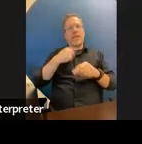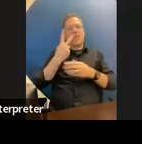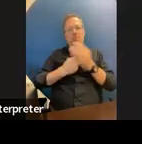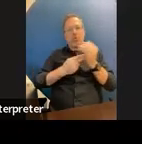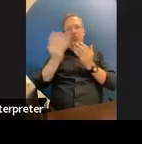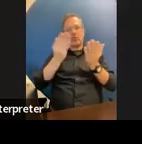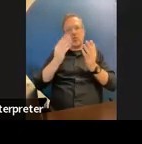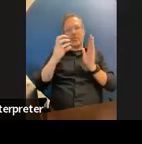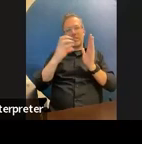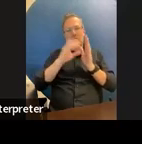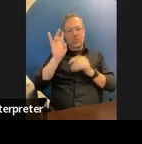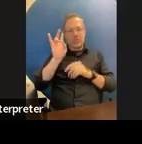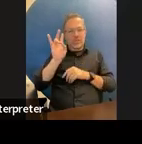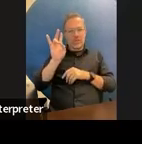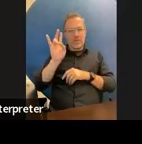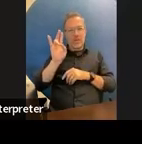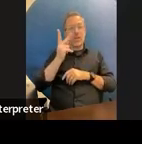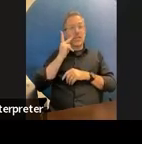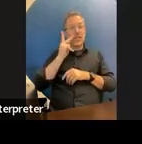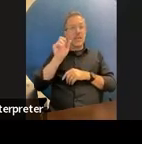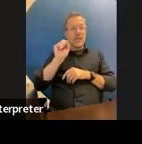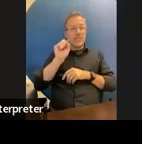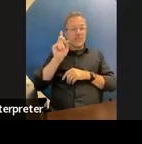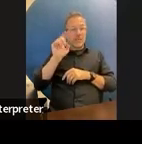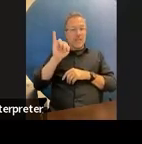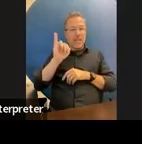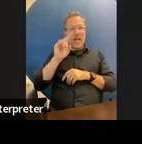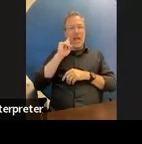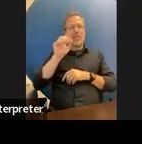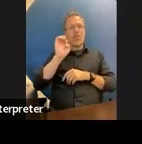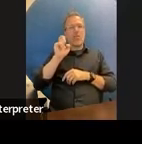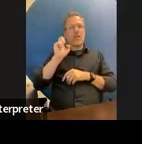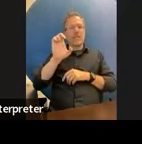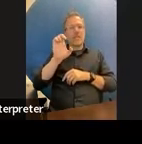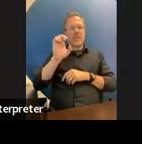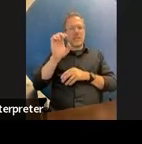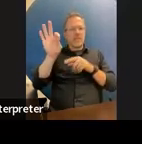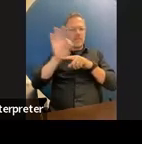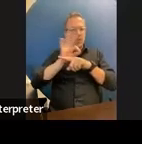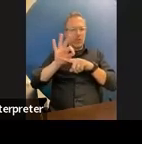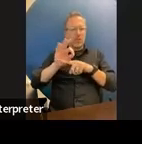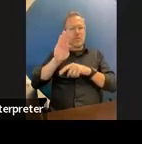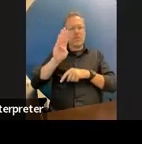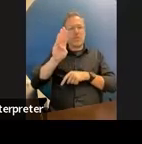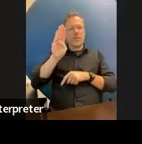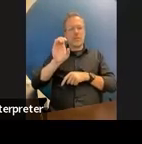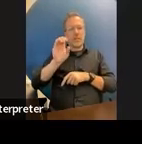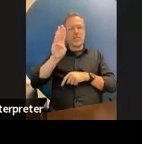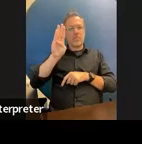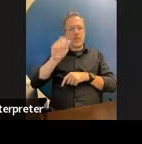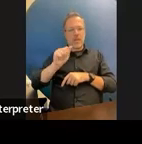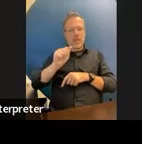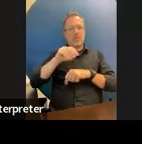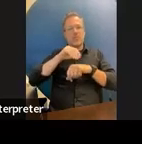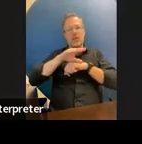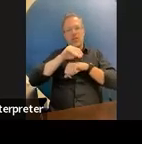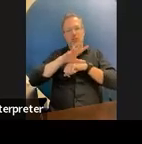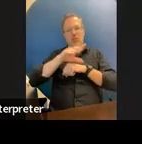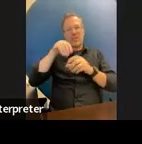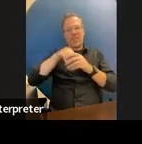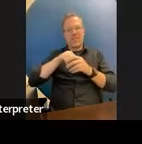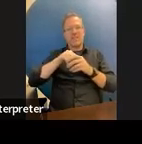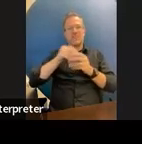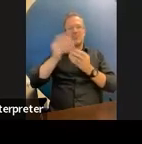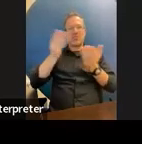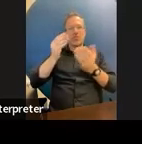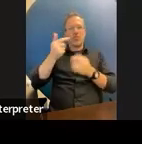so you could see there's sdi for executive function and bcba consult in the service grid tied to that goal